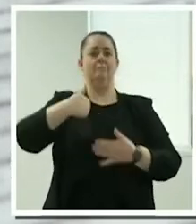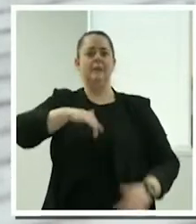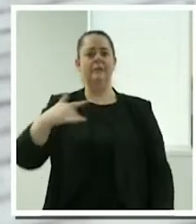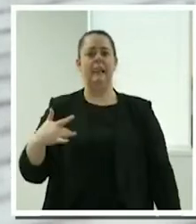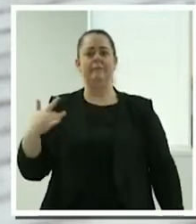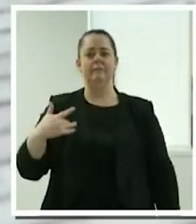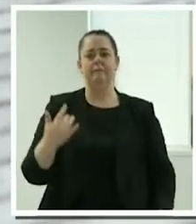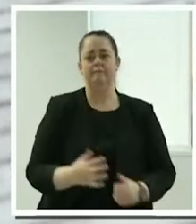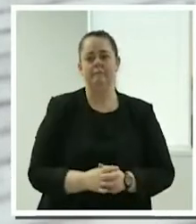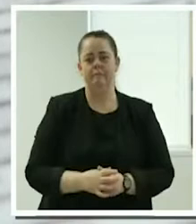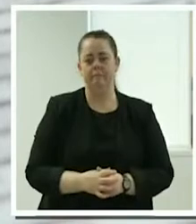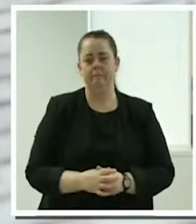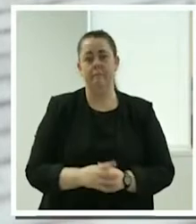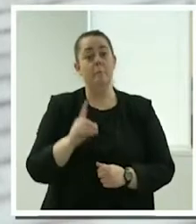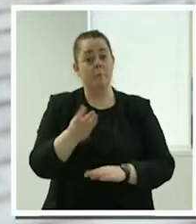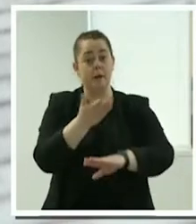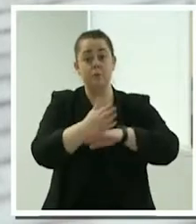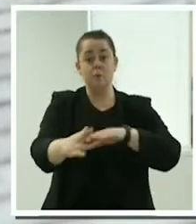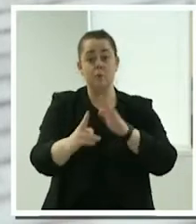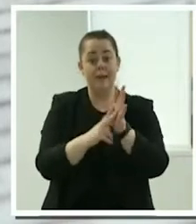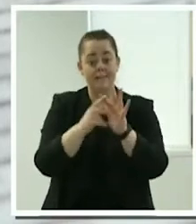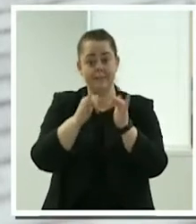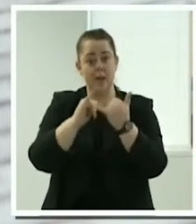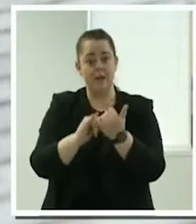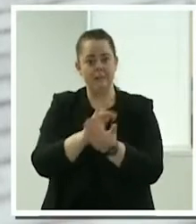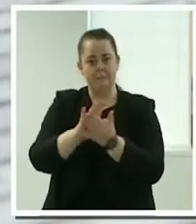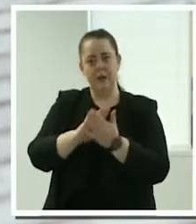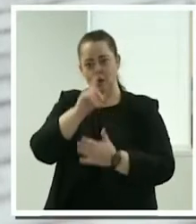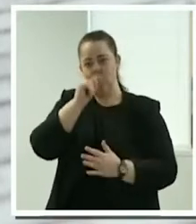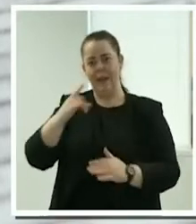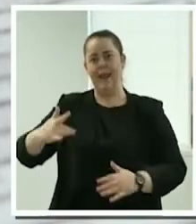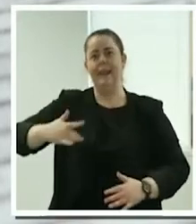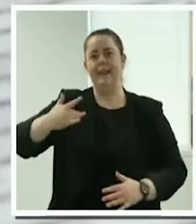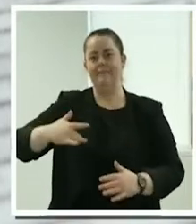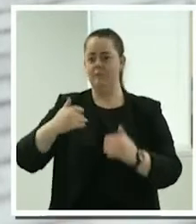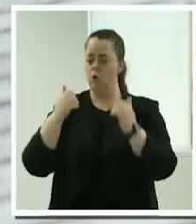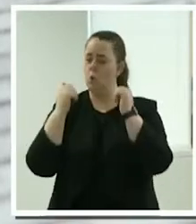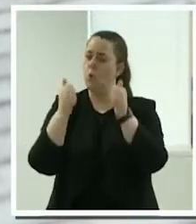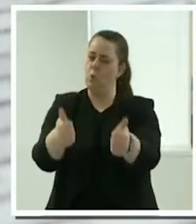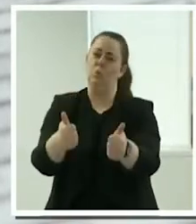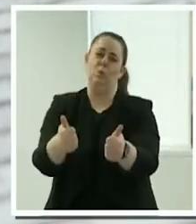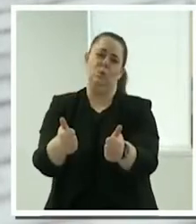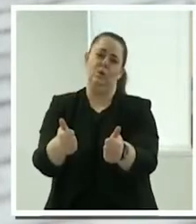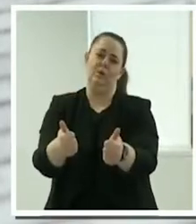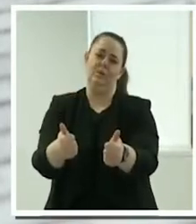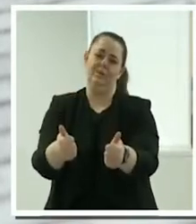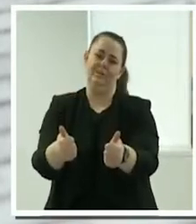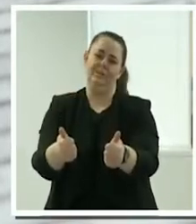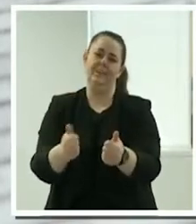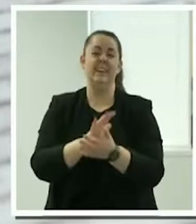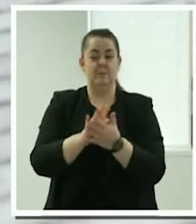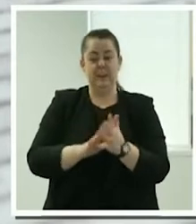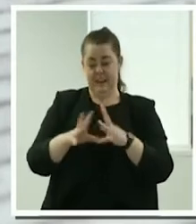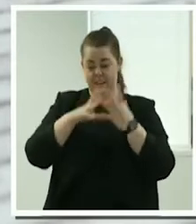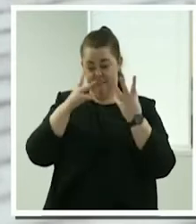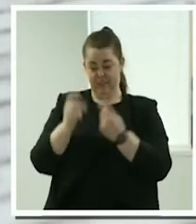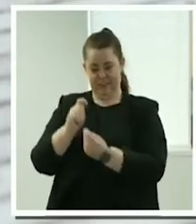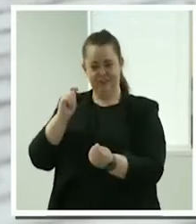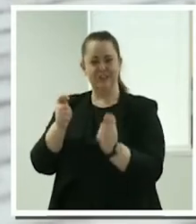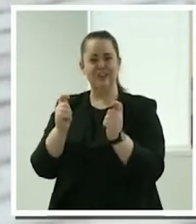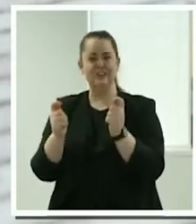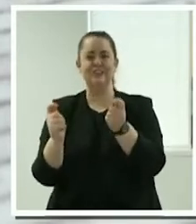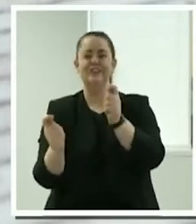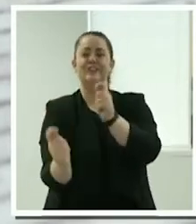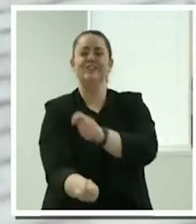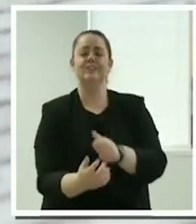to be engaged in education and employment and to live independently. It's changing the nature of support. Similarly,